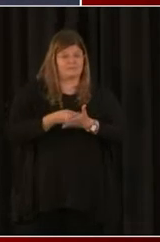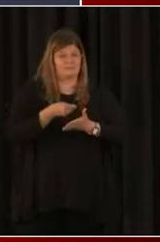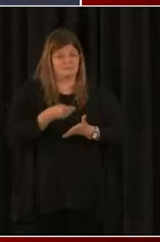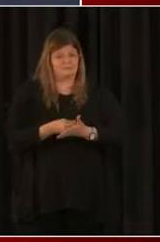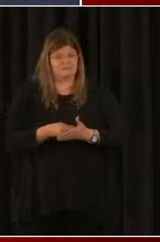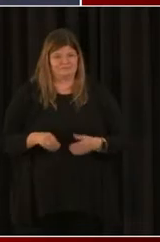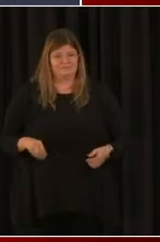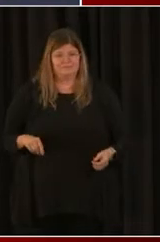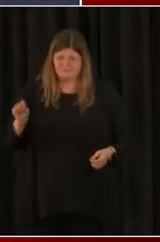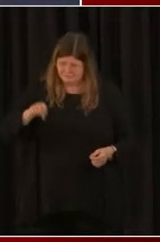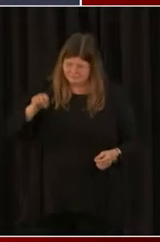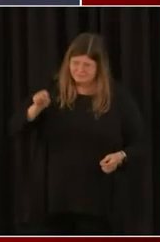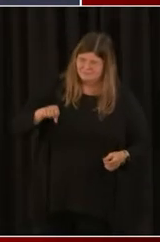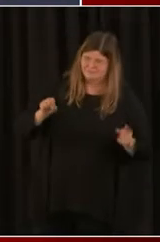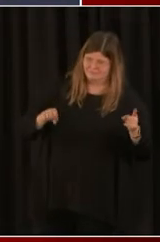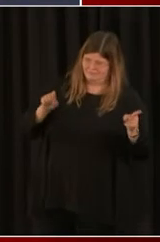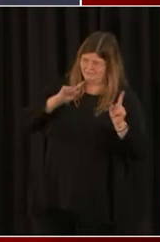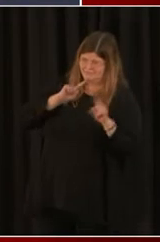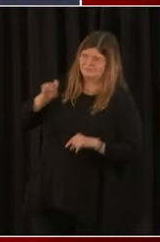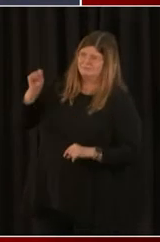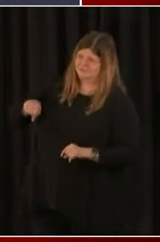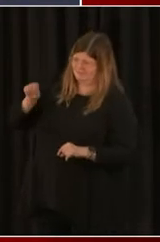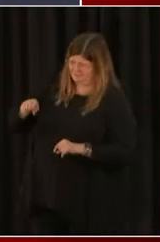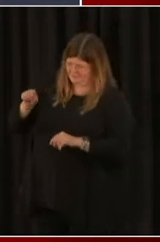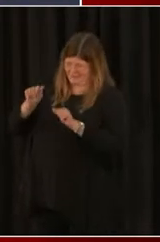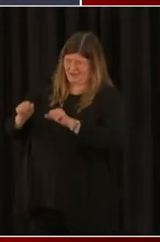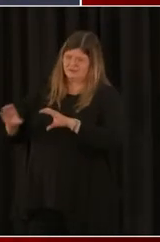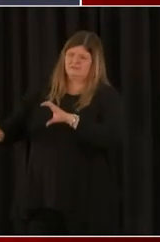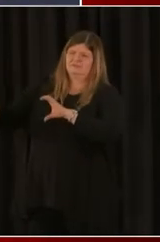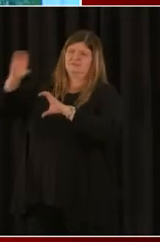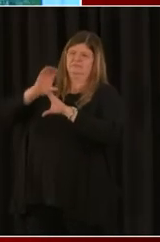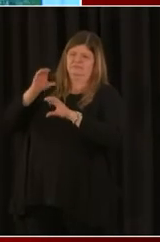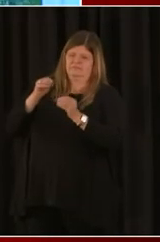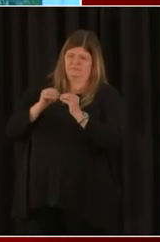Yes, you can go back and get additional funds up to $2 million.